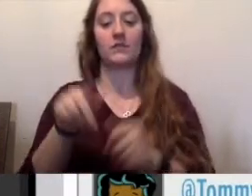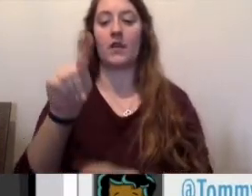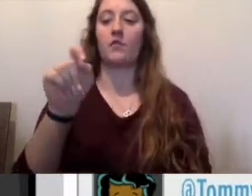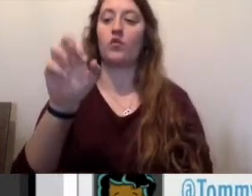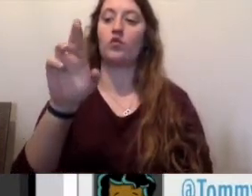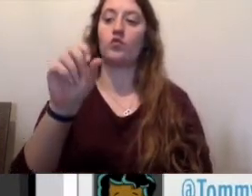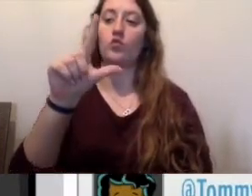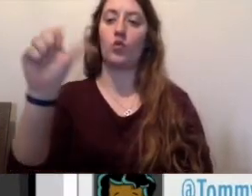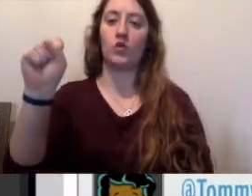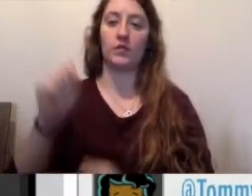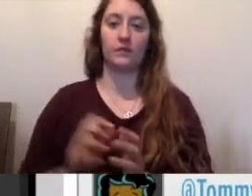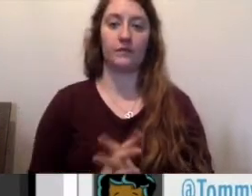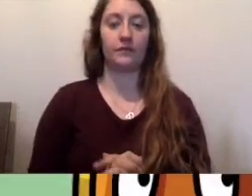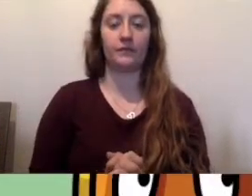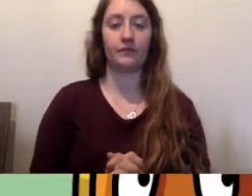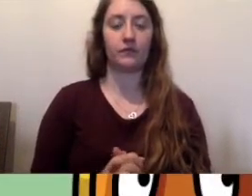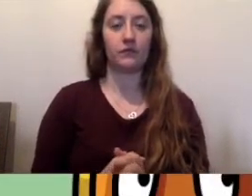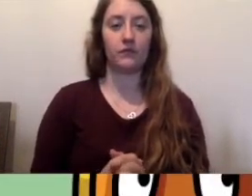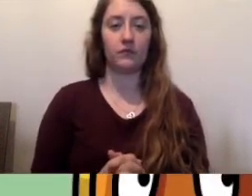Kind of fitting, huh?